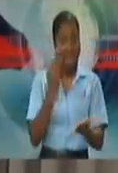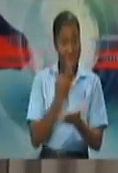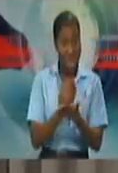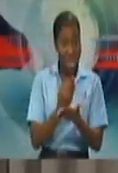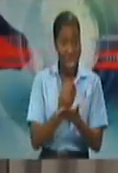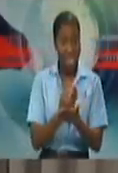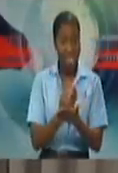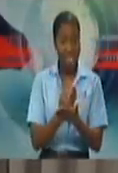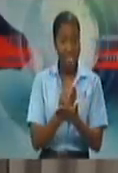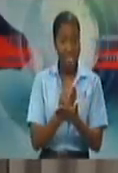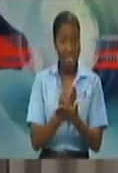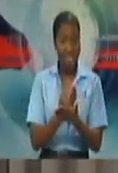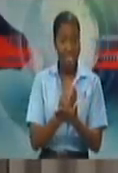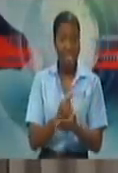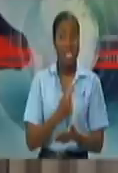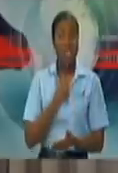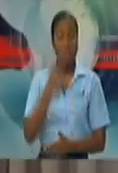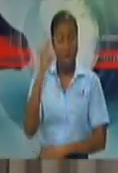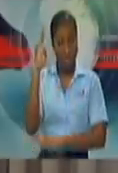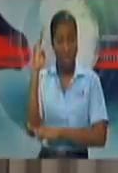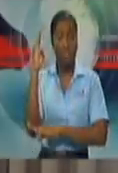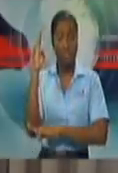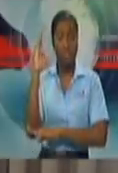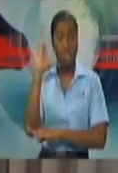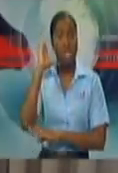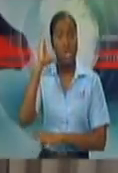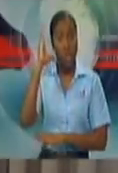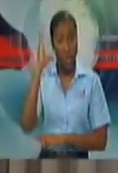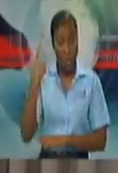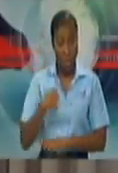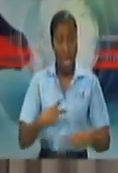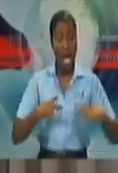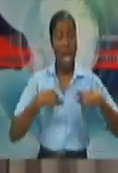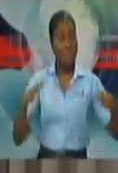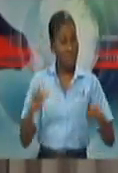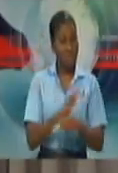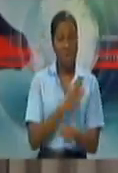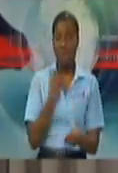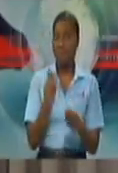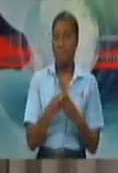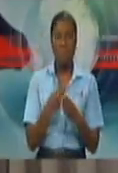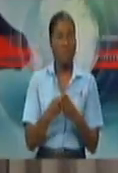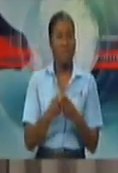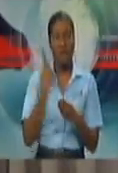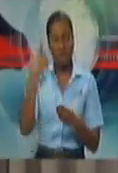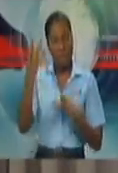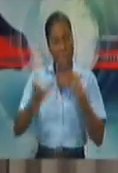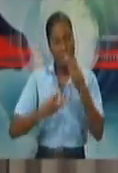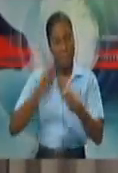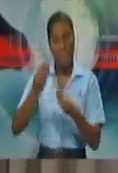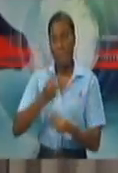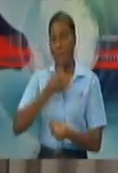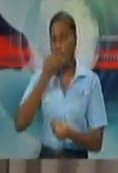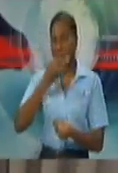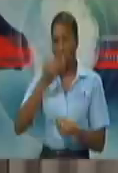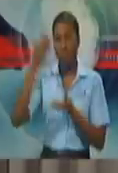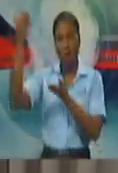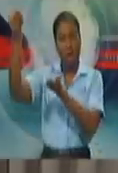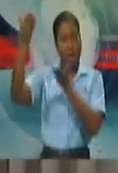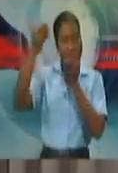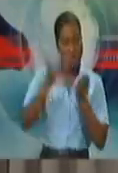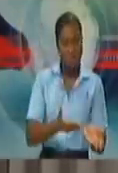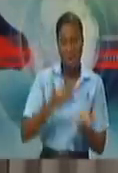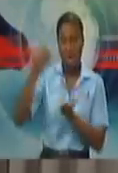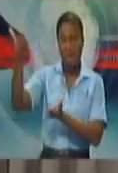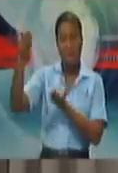that we would have the necessary foreign exchange to ensure that our basic food supplies do come in as usual.